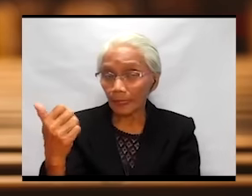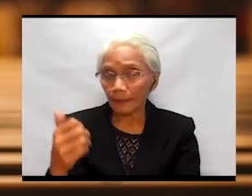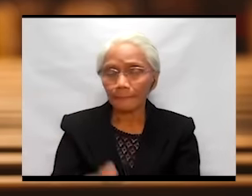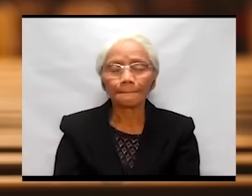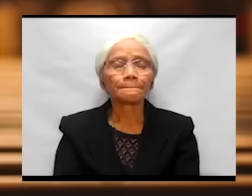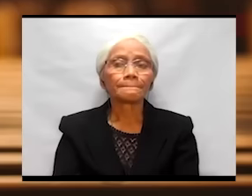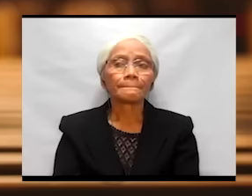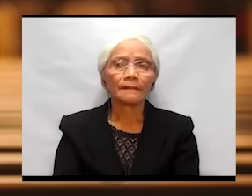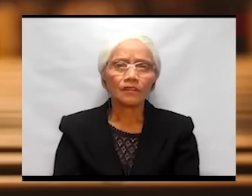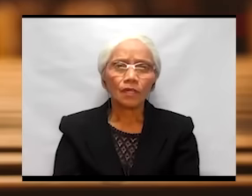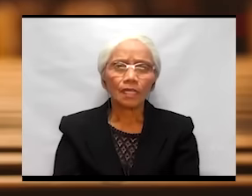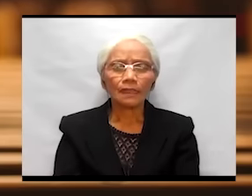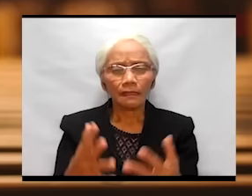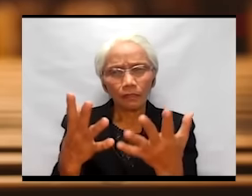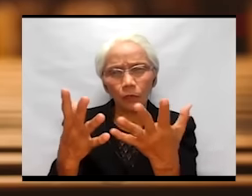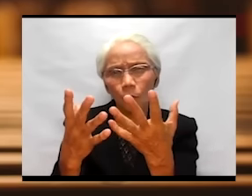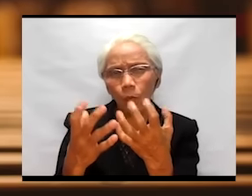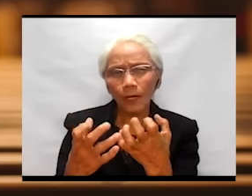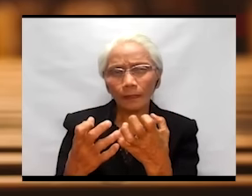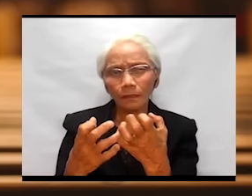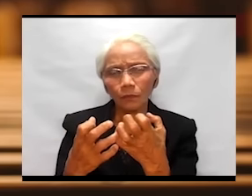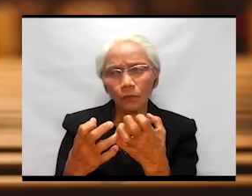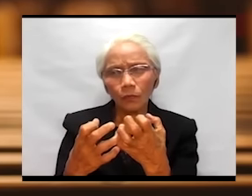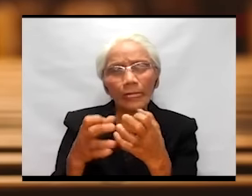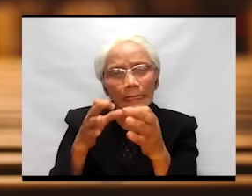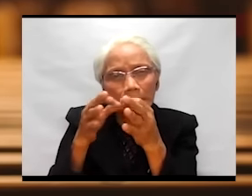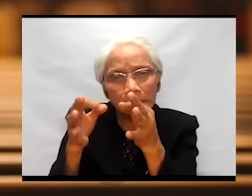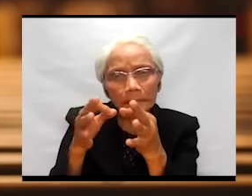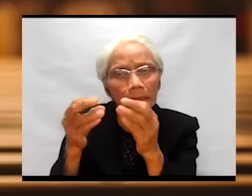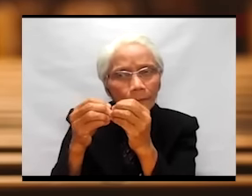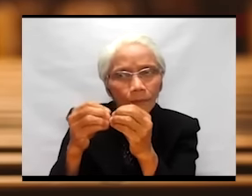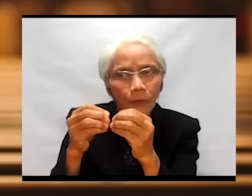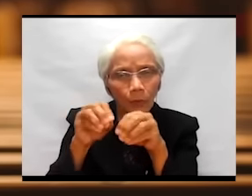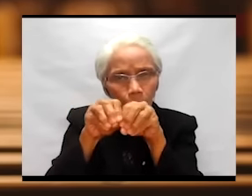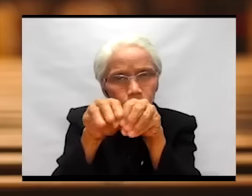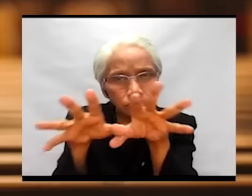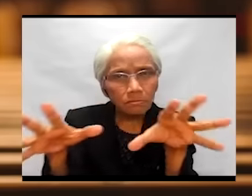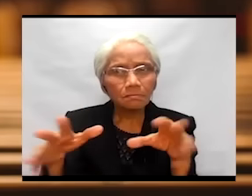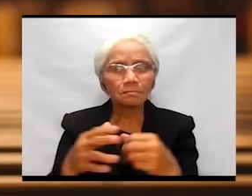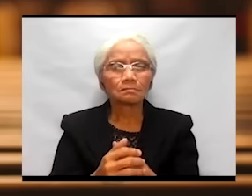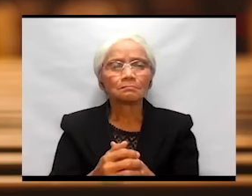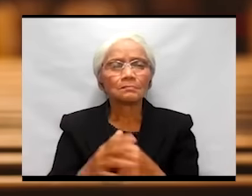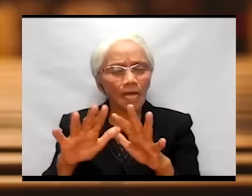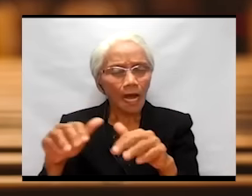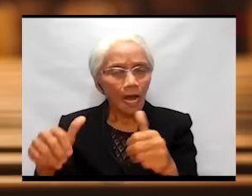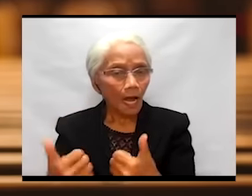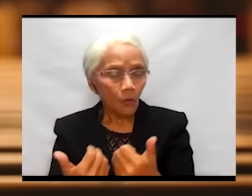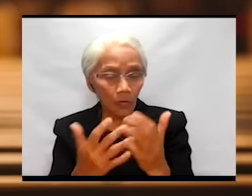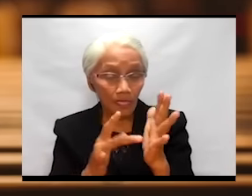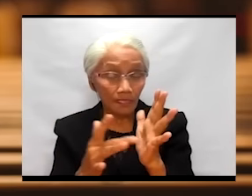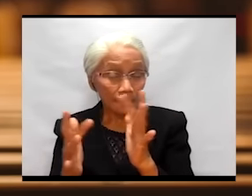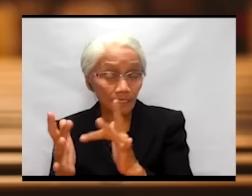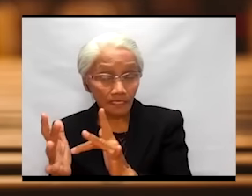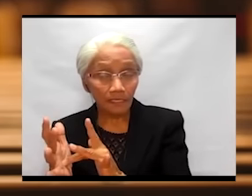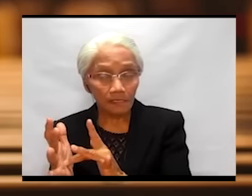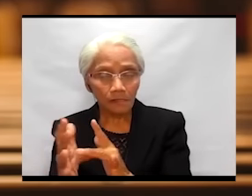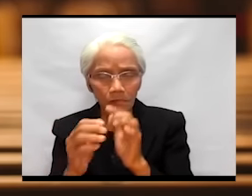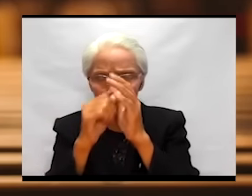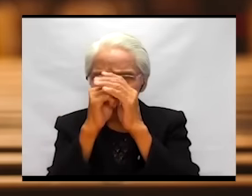item that I would like to explore is how Jesus'